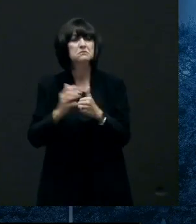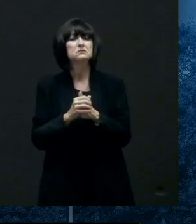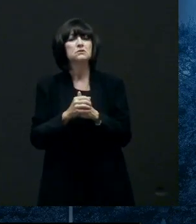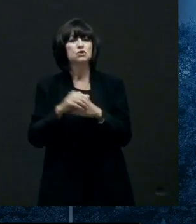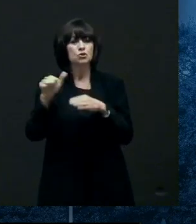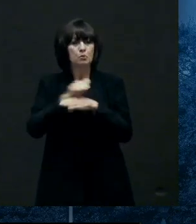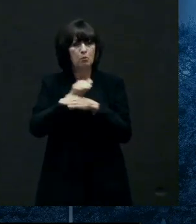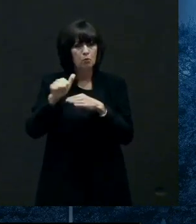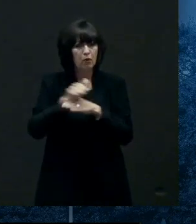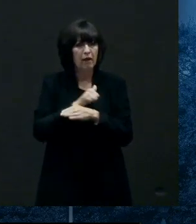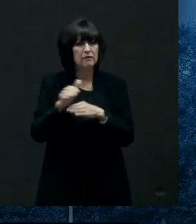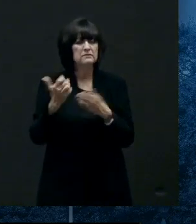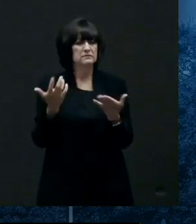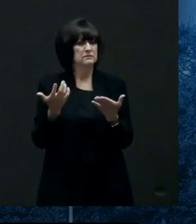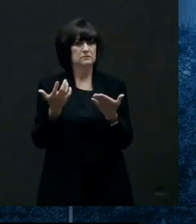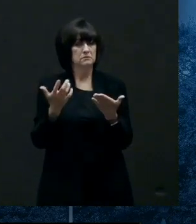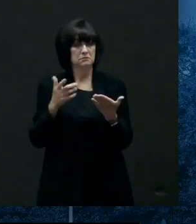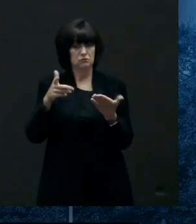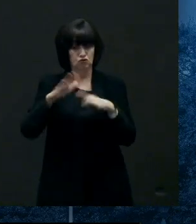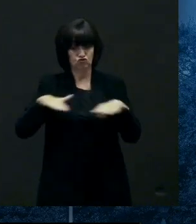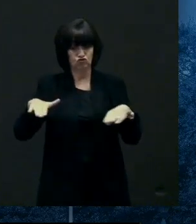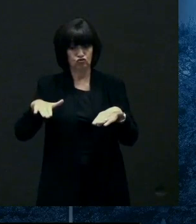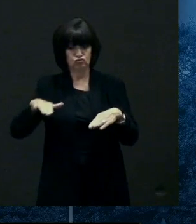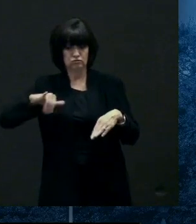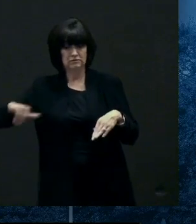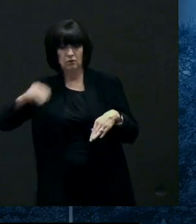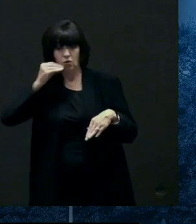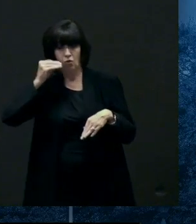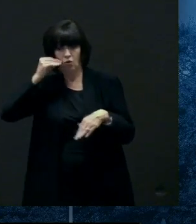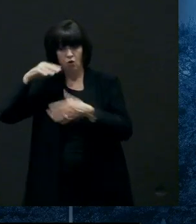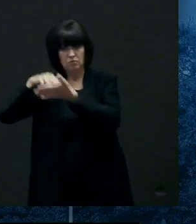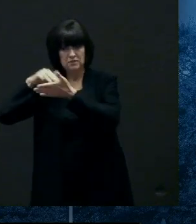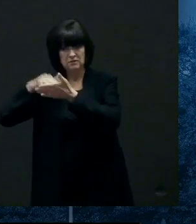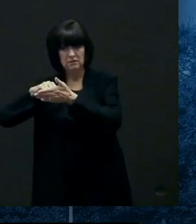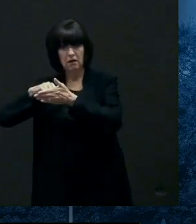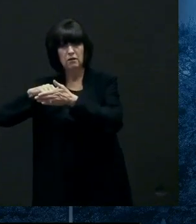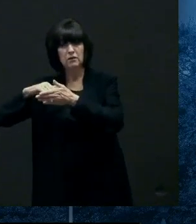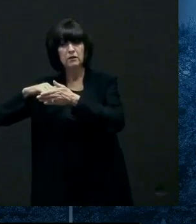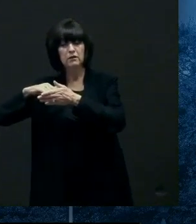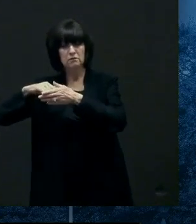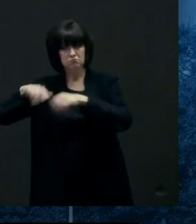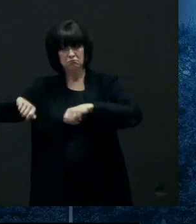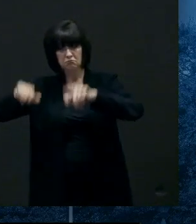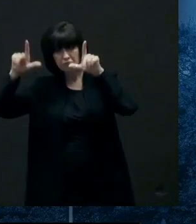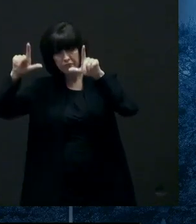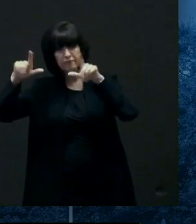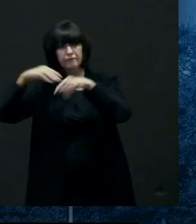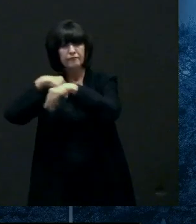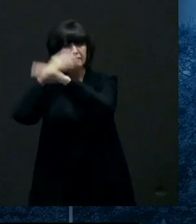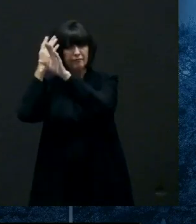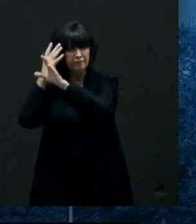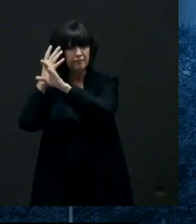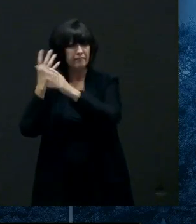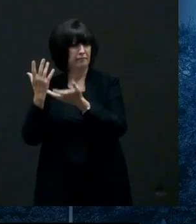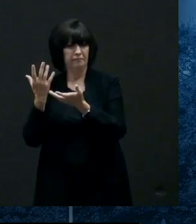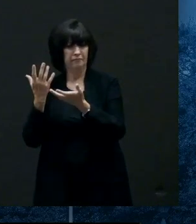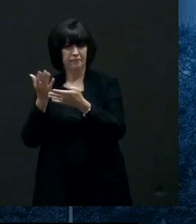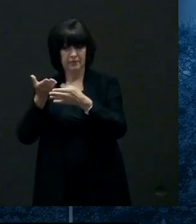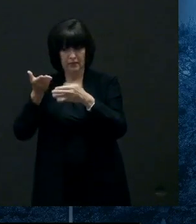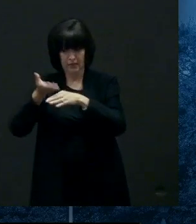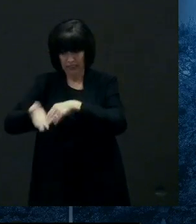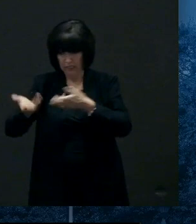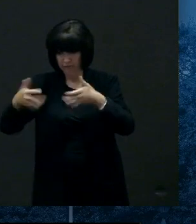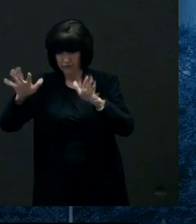and and all of that and so i think their decision was based mostly on safety and and on the